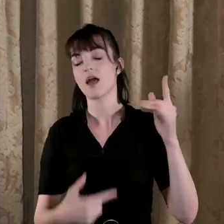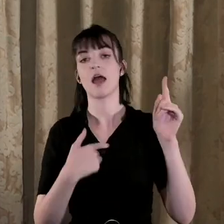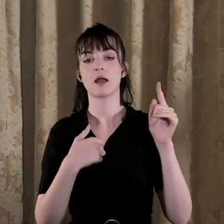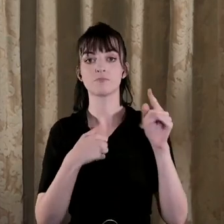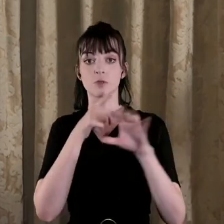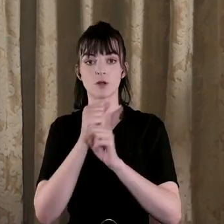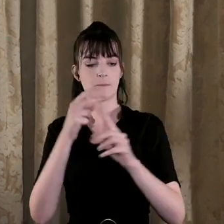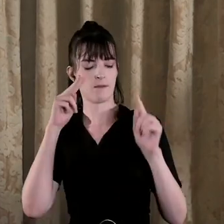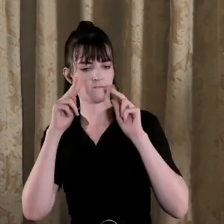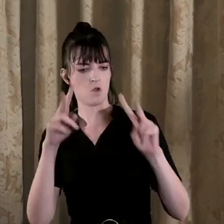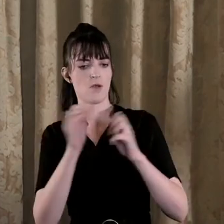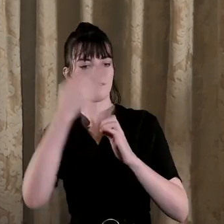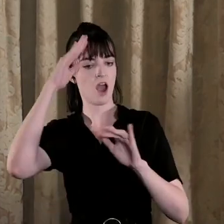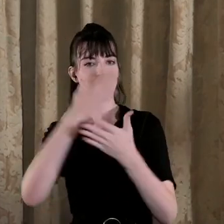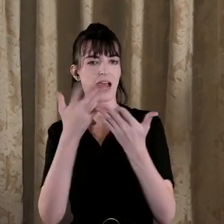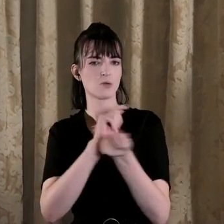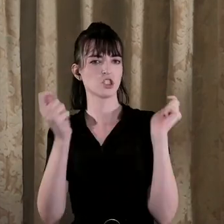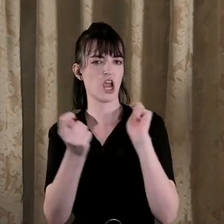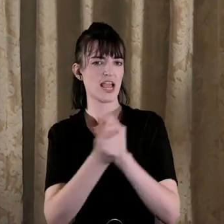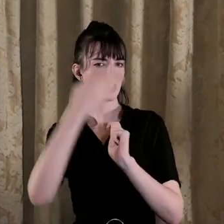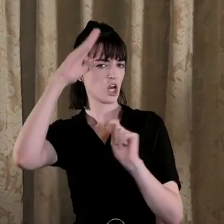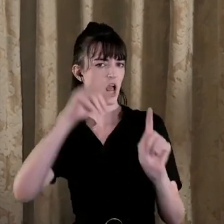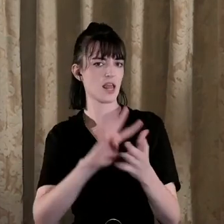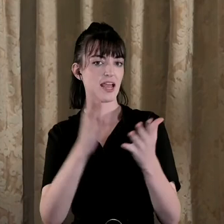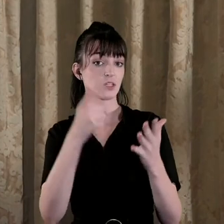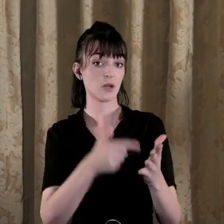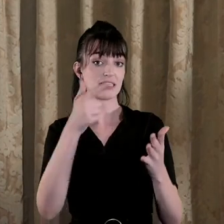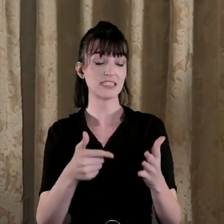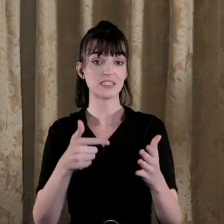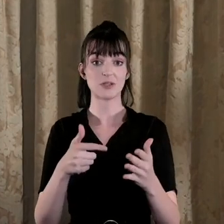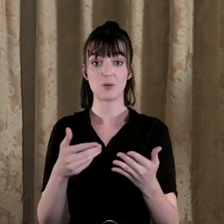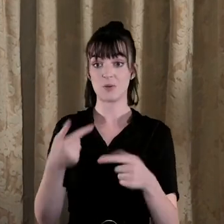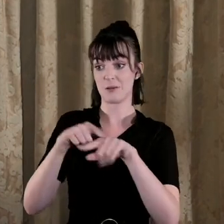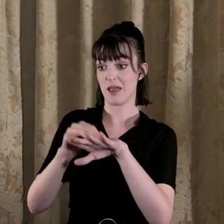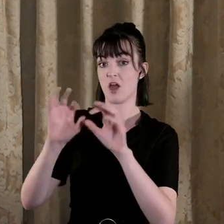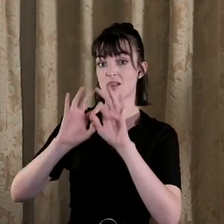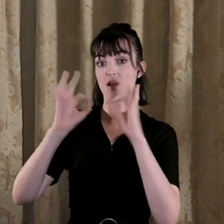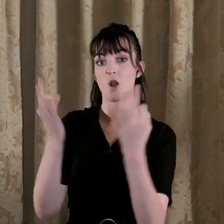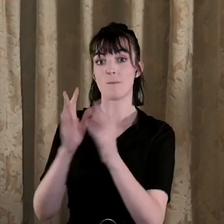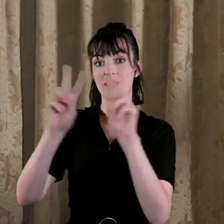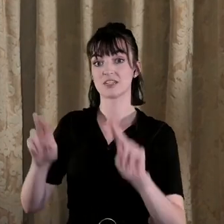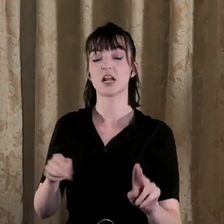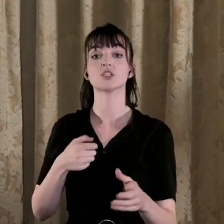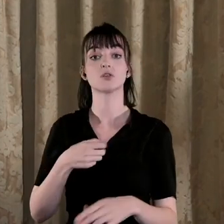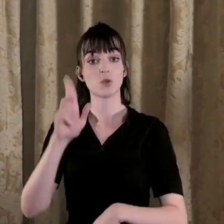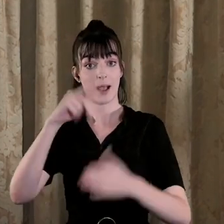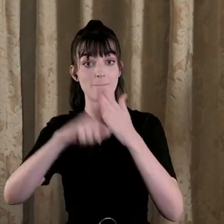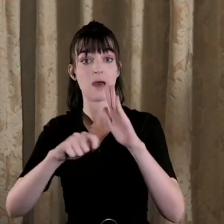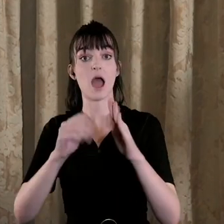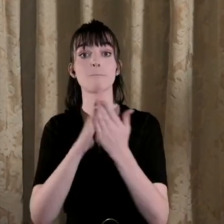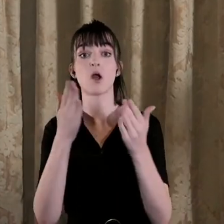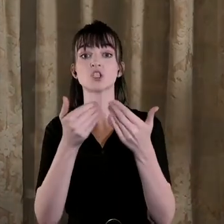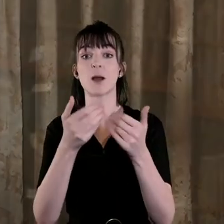how Ireland is transformed in 1922 is international and global also so that will be in bookshops around Christmas time